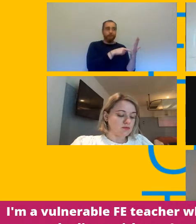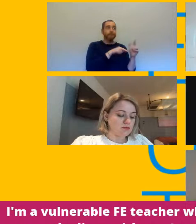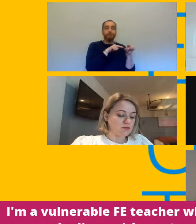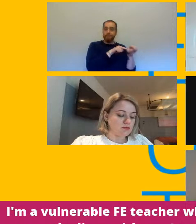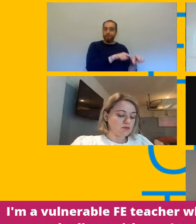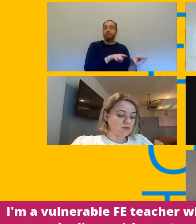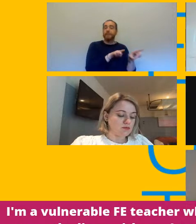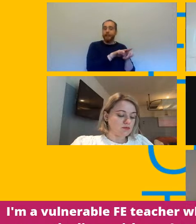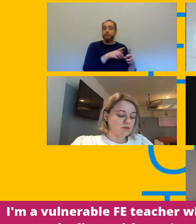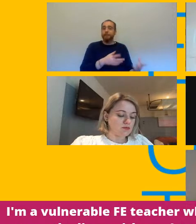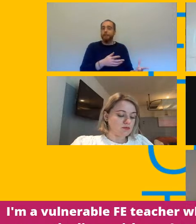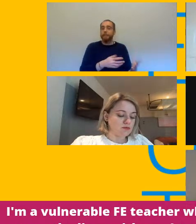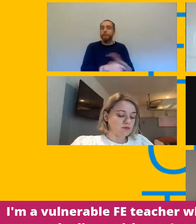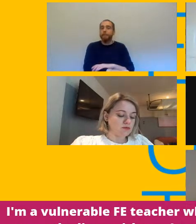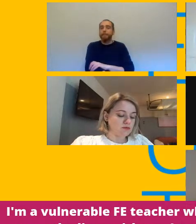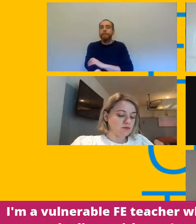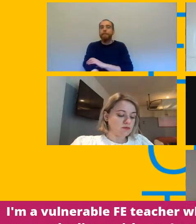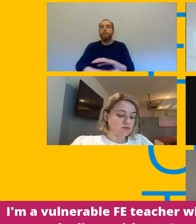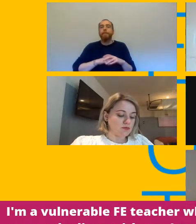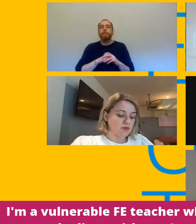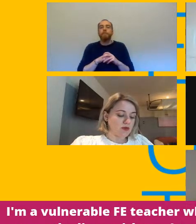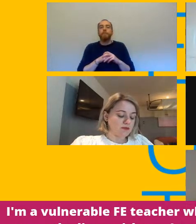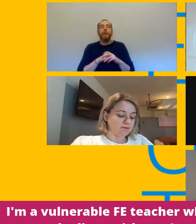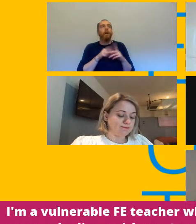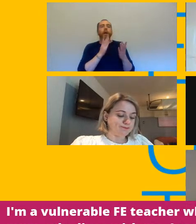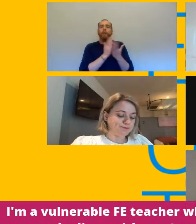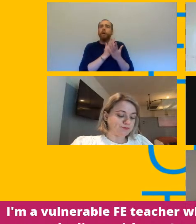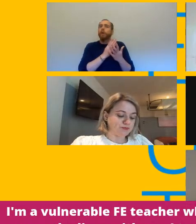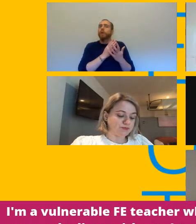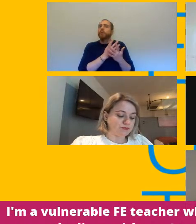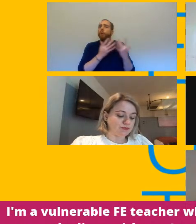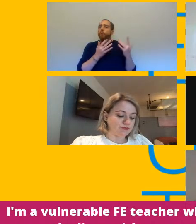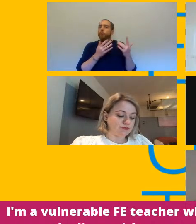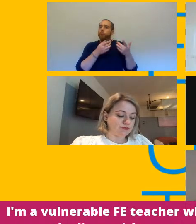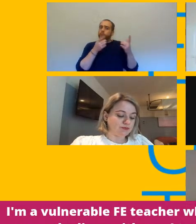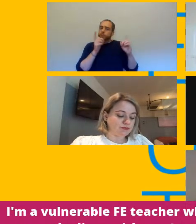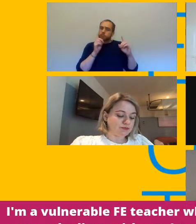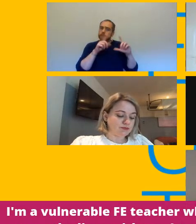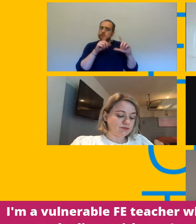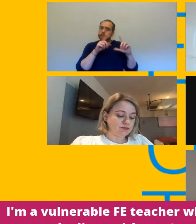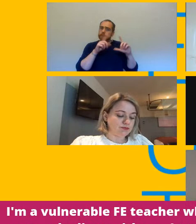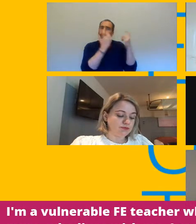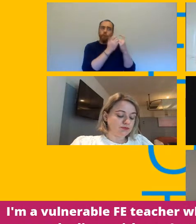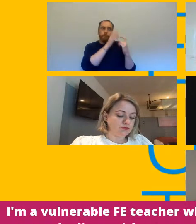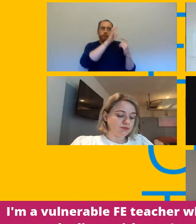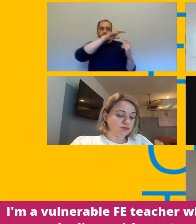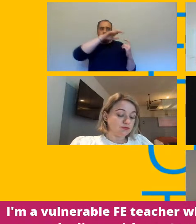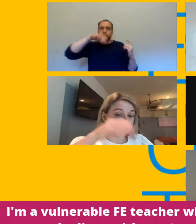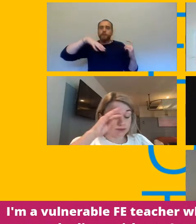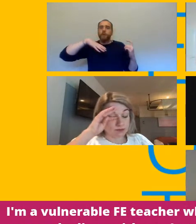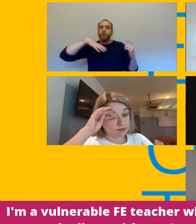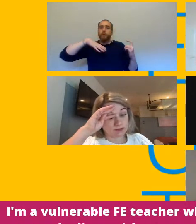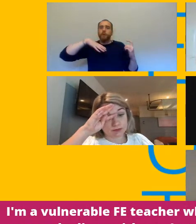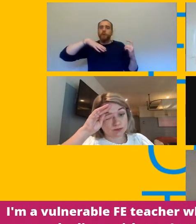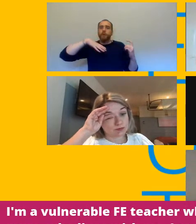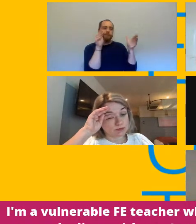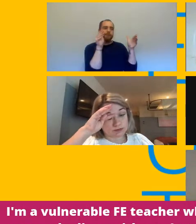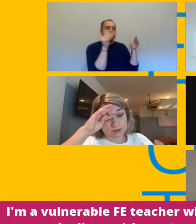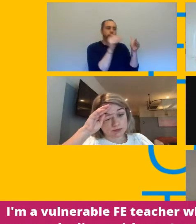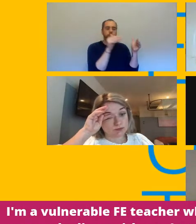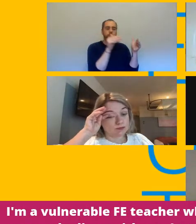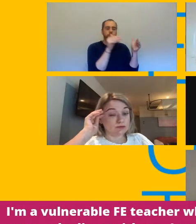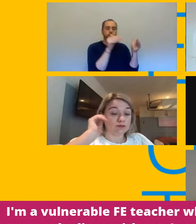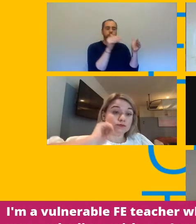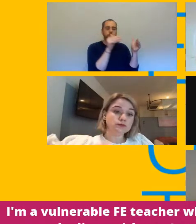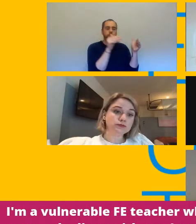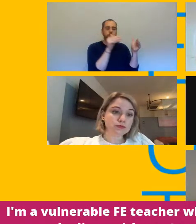do they're keen to to narrow the definition of who uh they will agree can work from home or not come in but